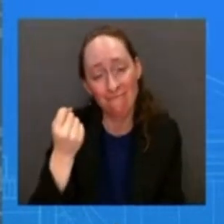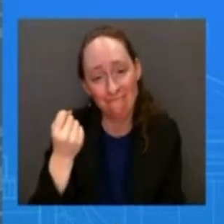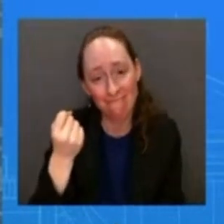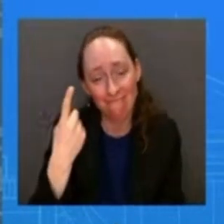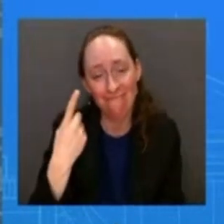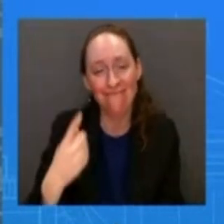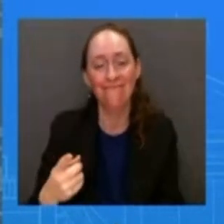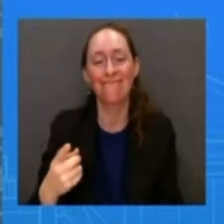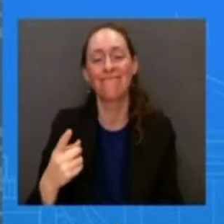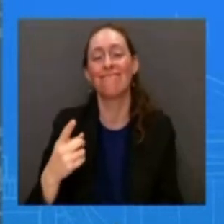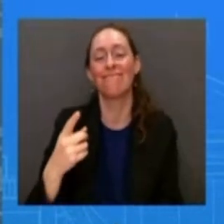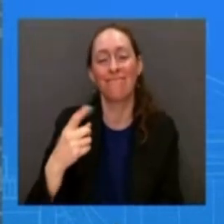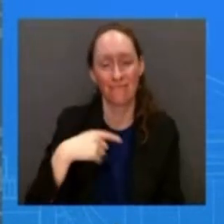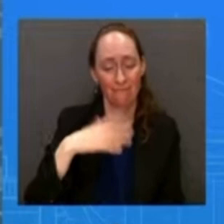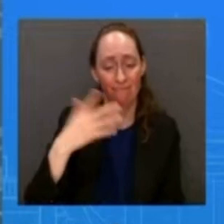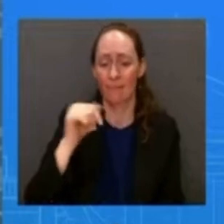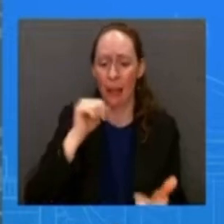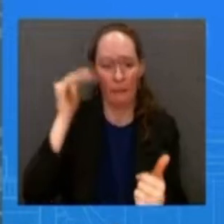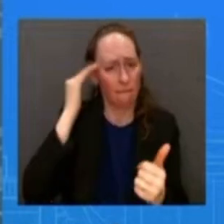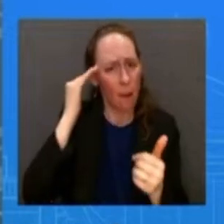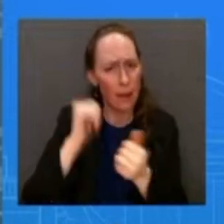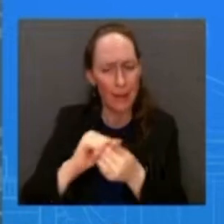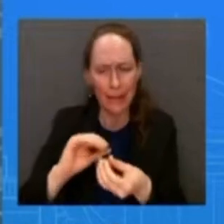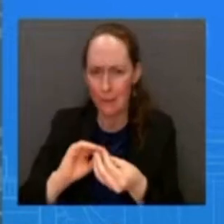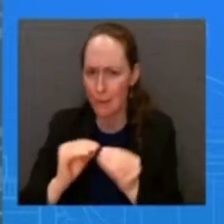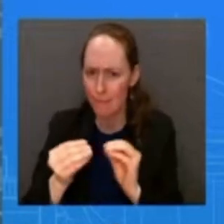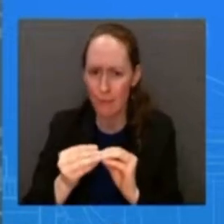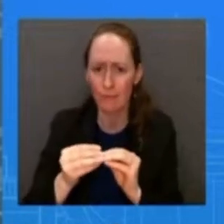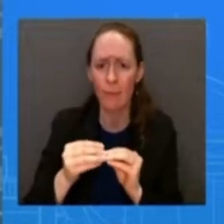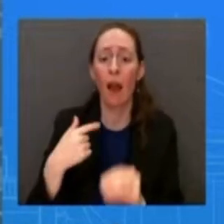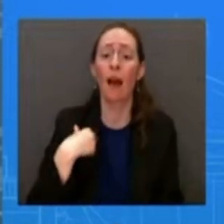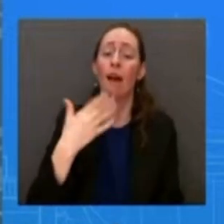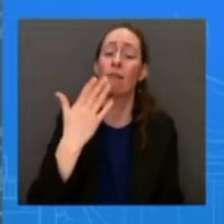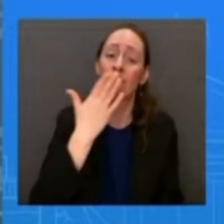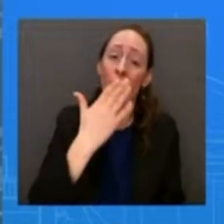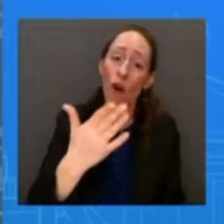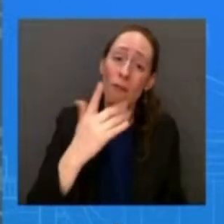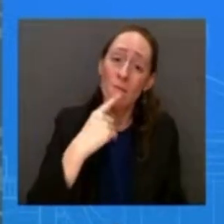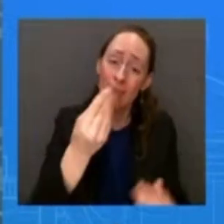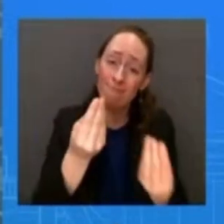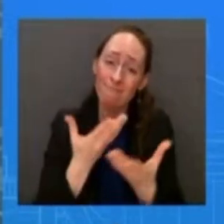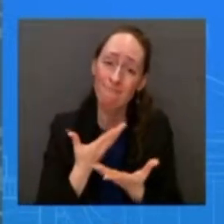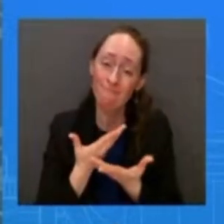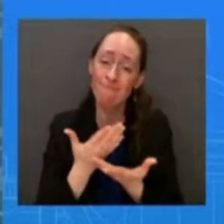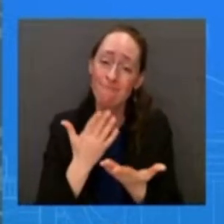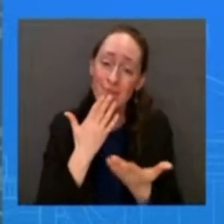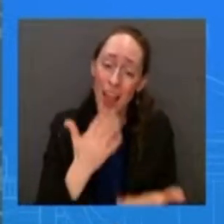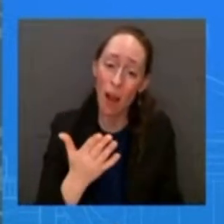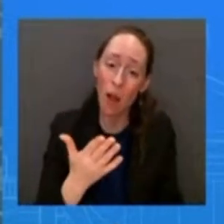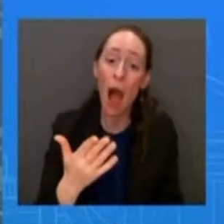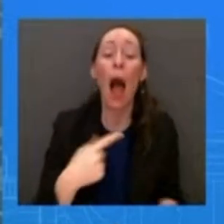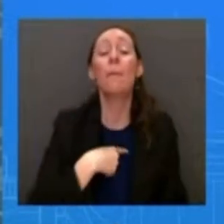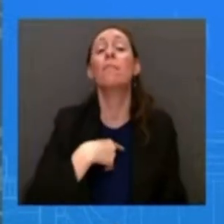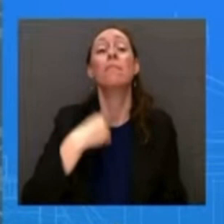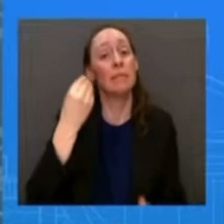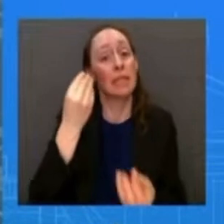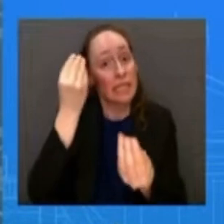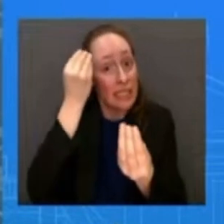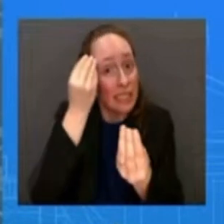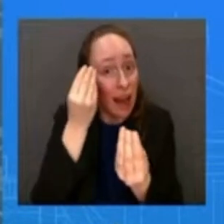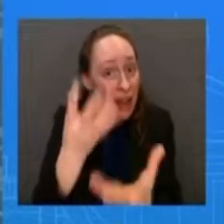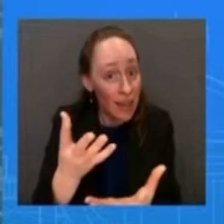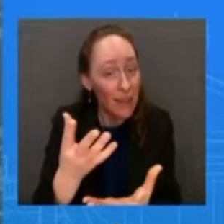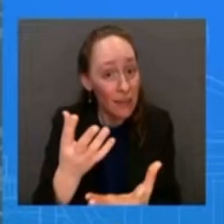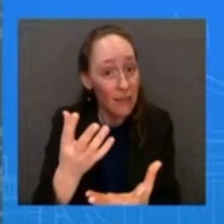time that i'm hearing about them i appreciate you sharing it with all of us uh but what i'm telling you is what i can give you from our our vantage